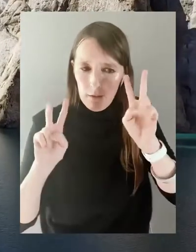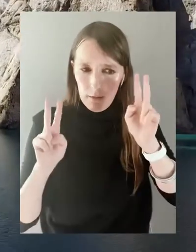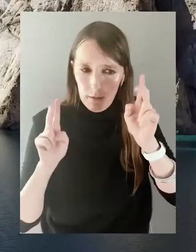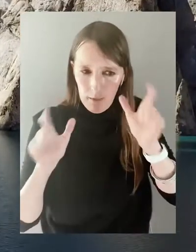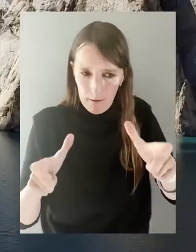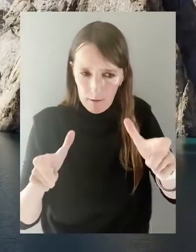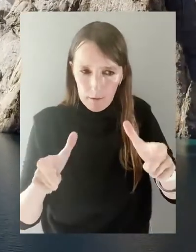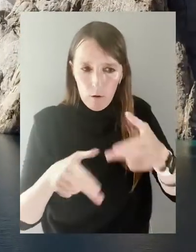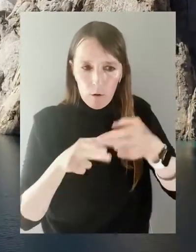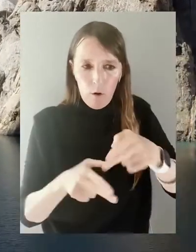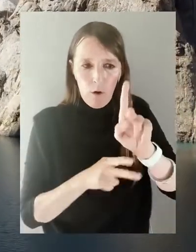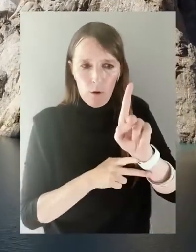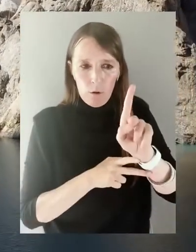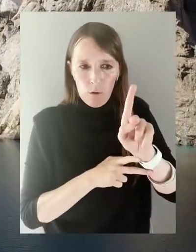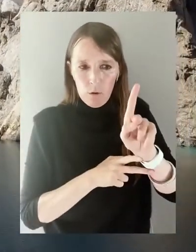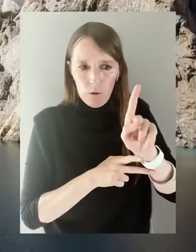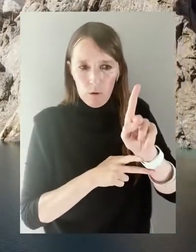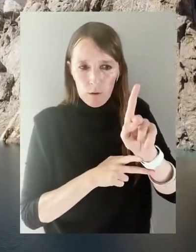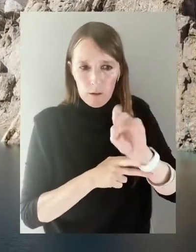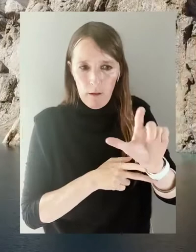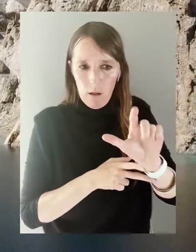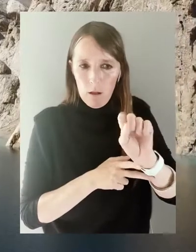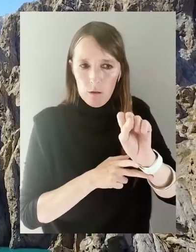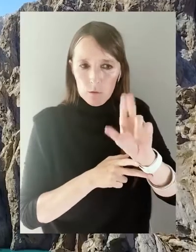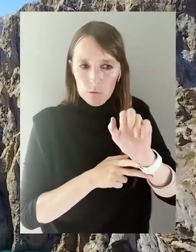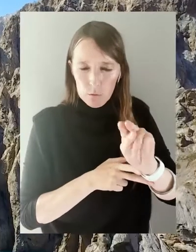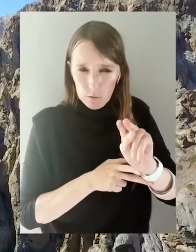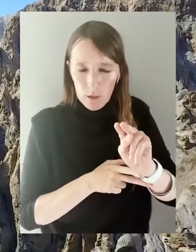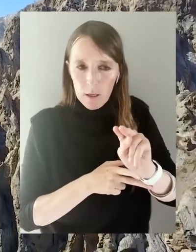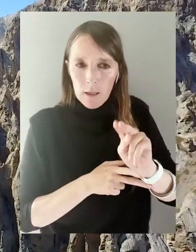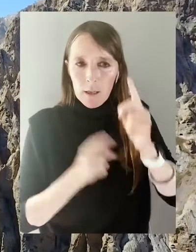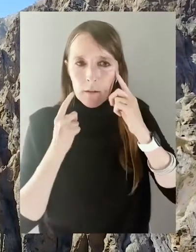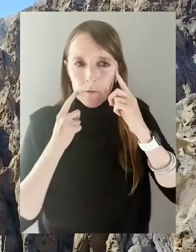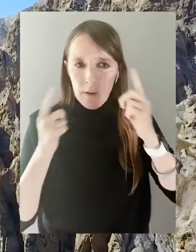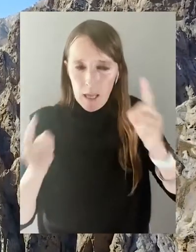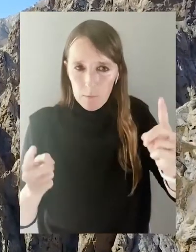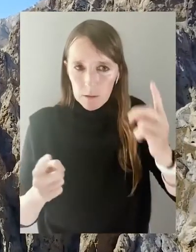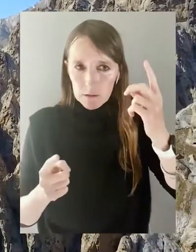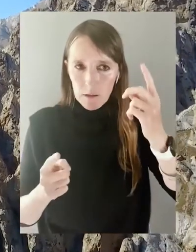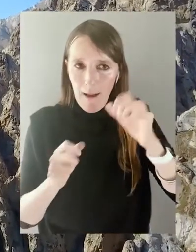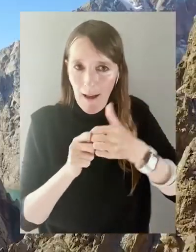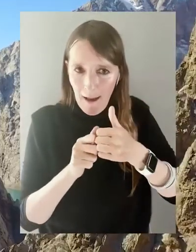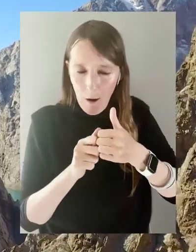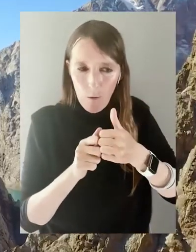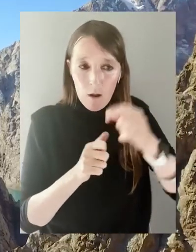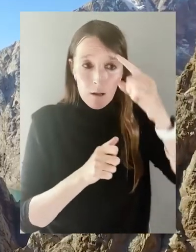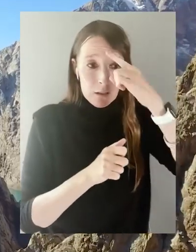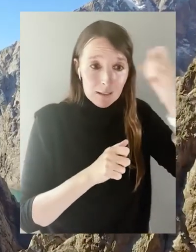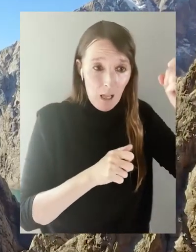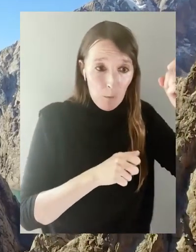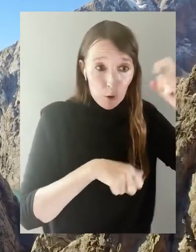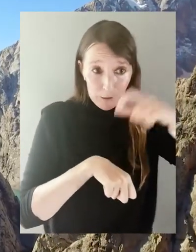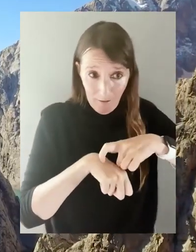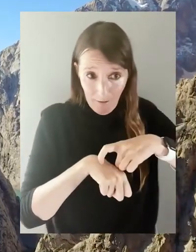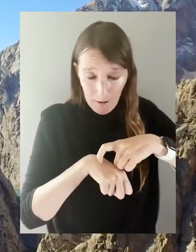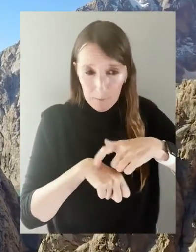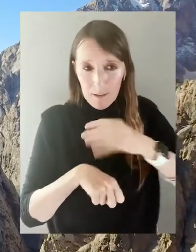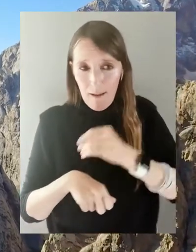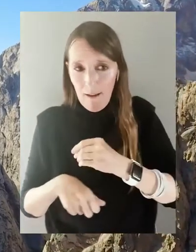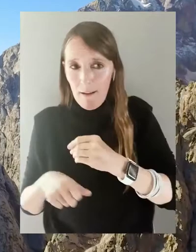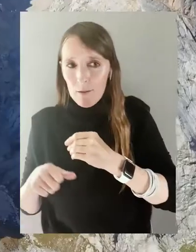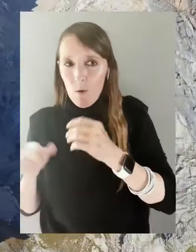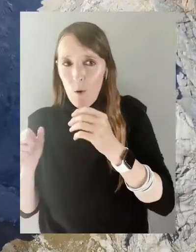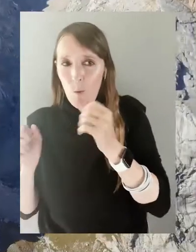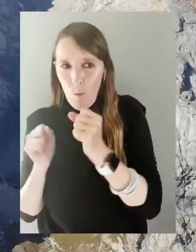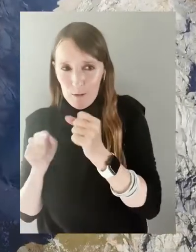the most mysterious and hard-to-reach lakes in Kyrgyzstan. It takes place in Narin region and is unique for its landscapes and